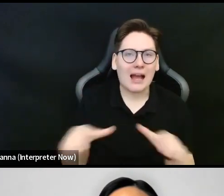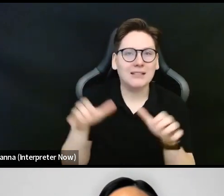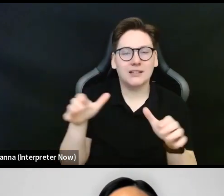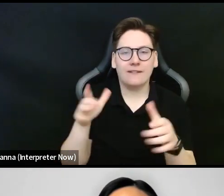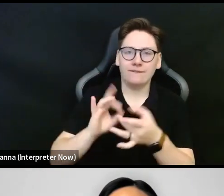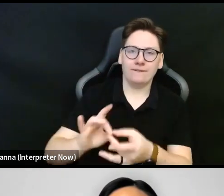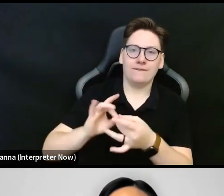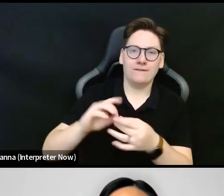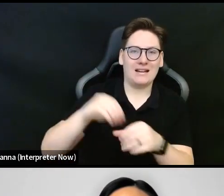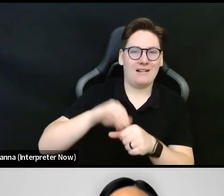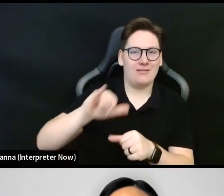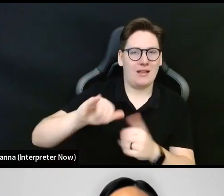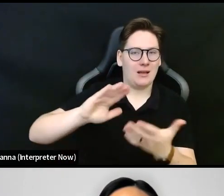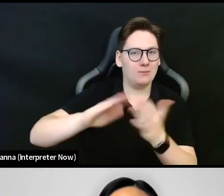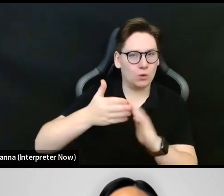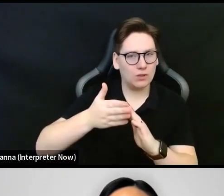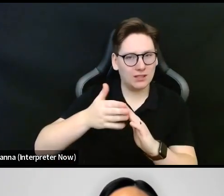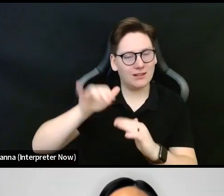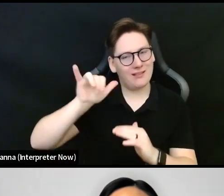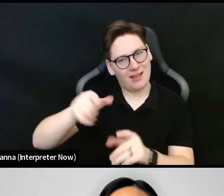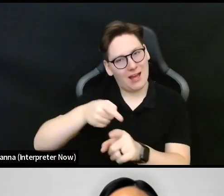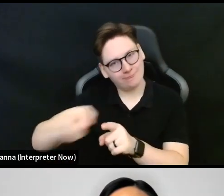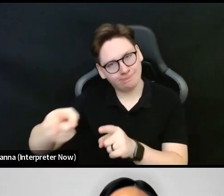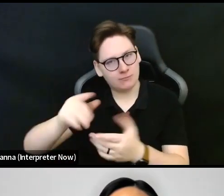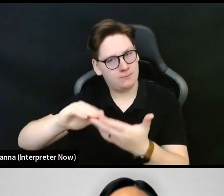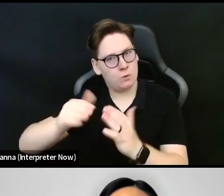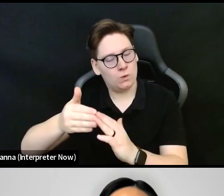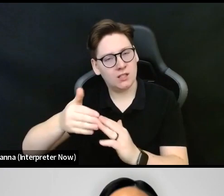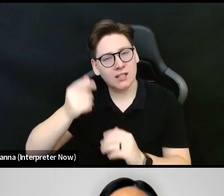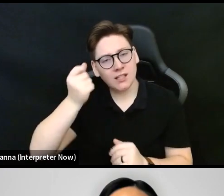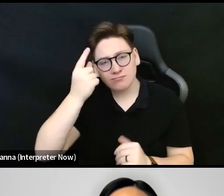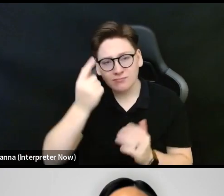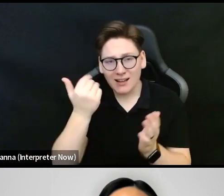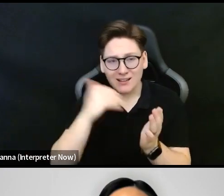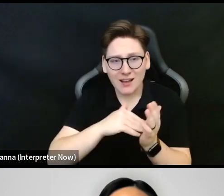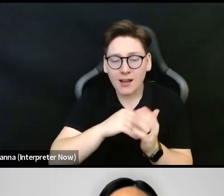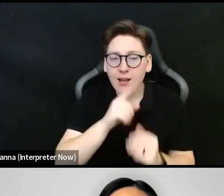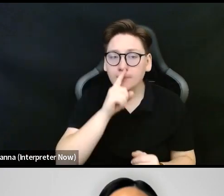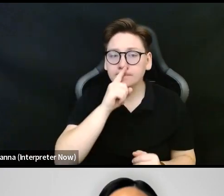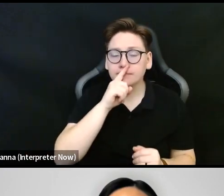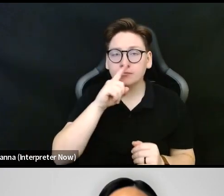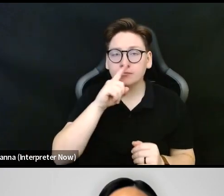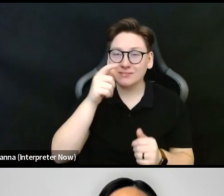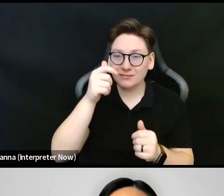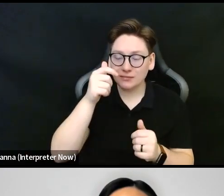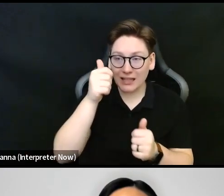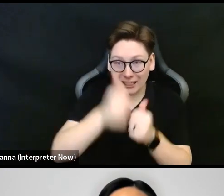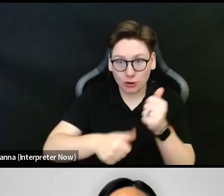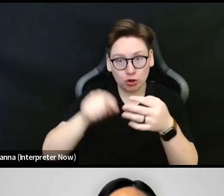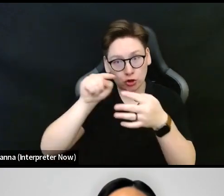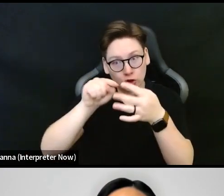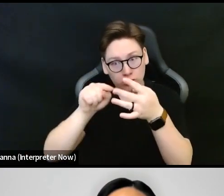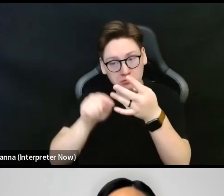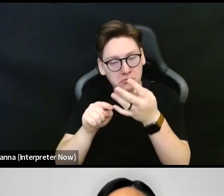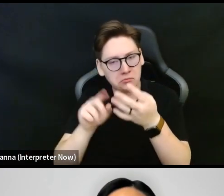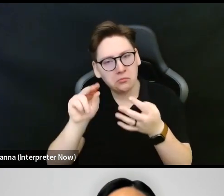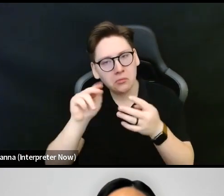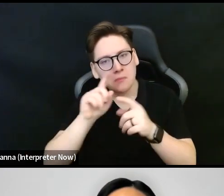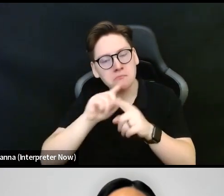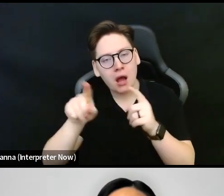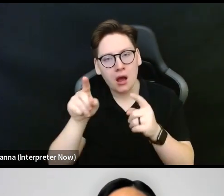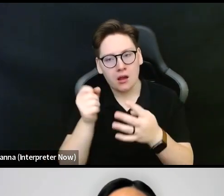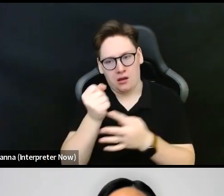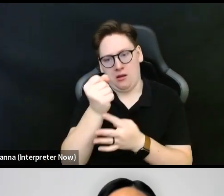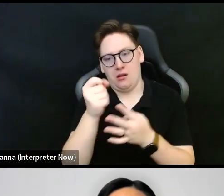with your underserved community, which, again, doesn't need to fit into all four of those areas, but should be able to